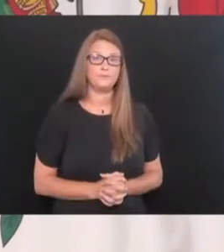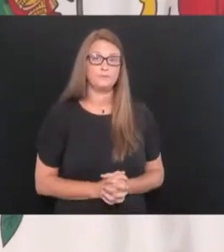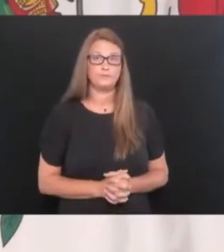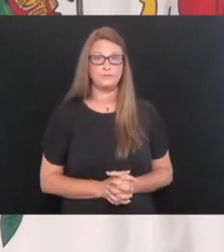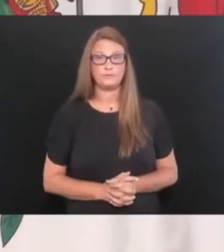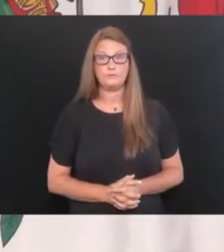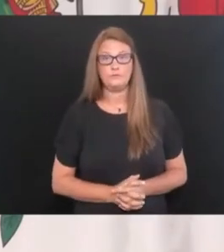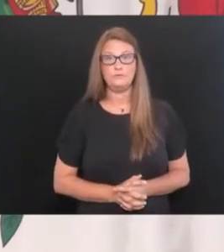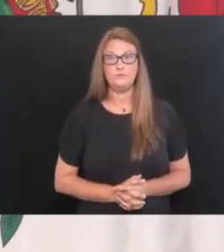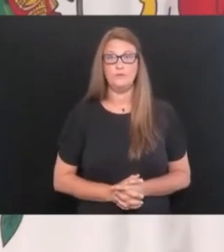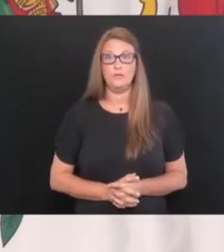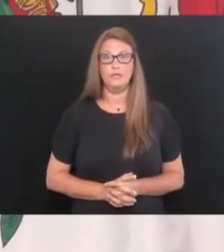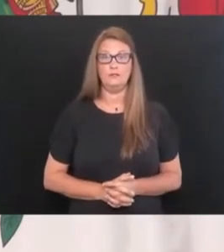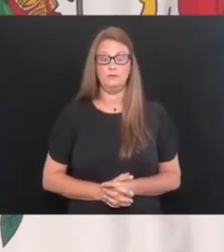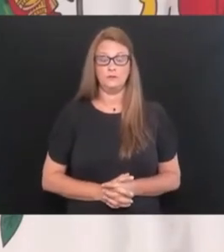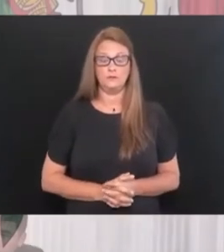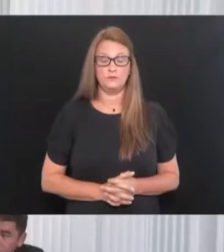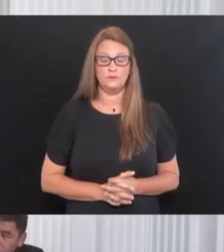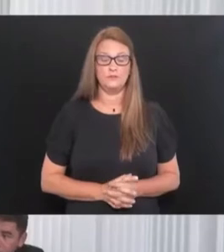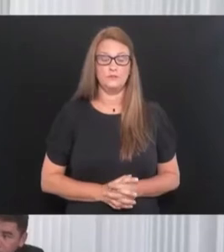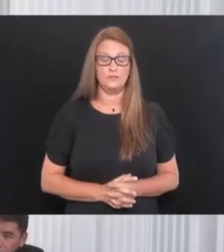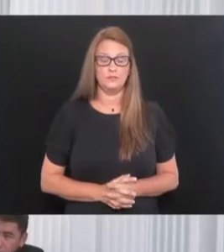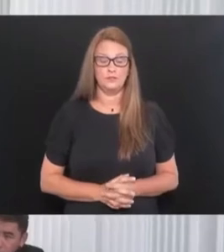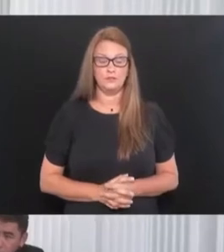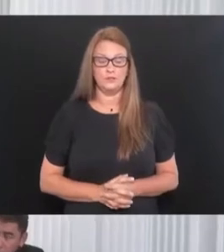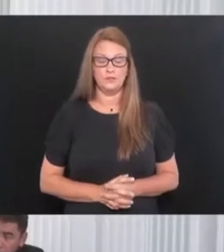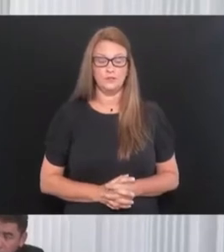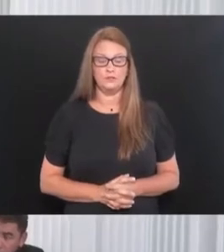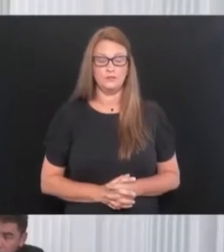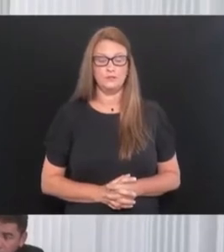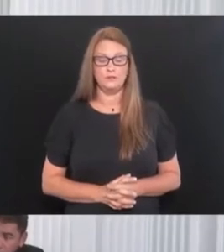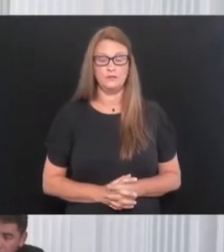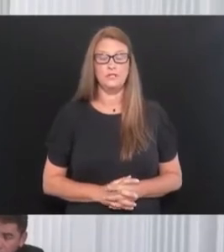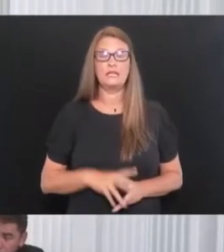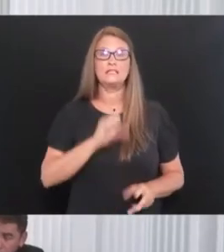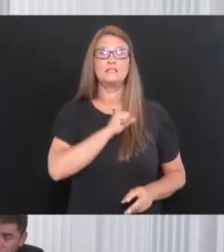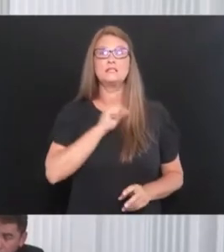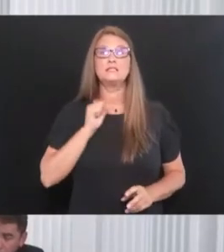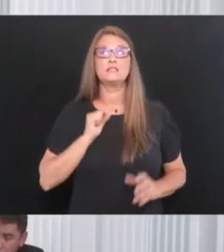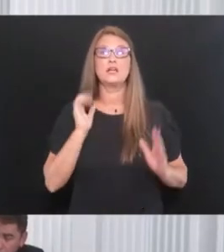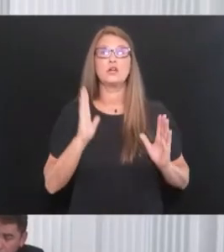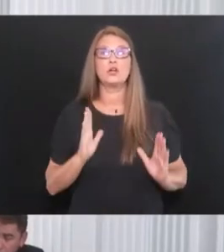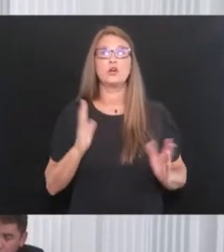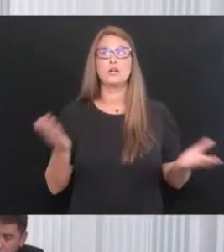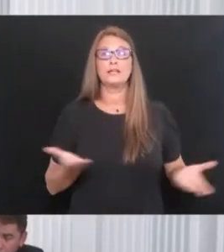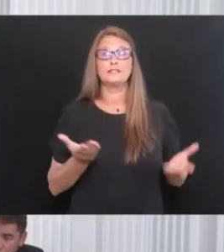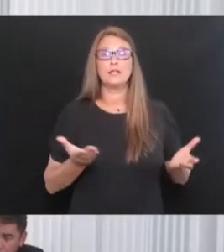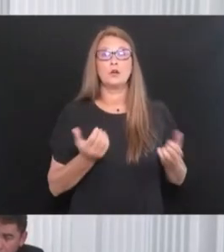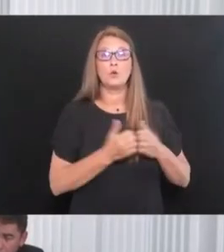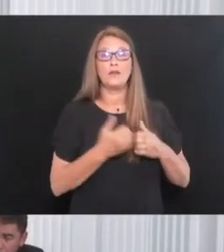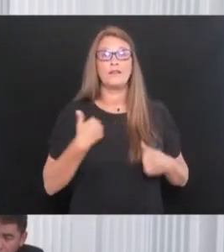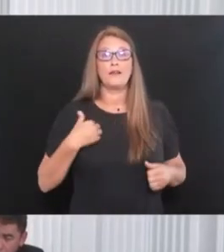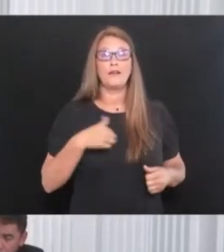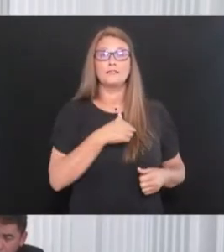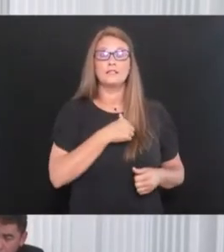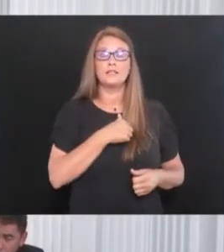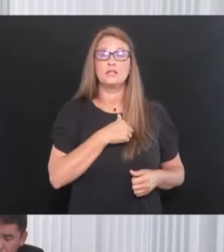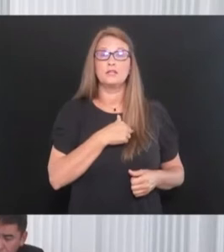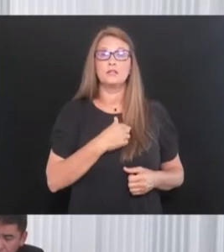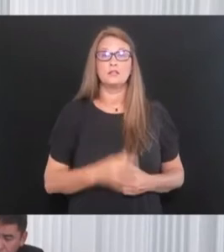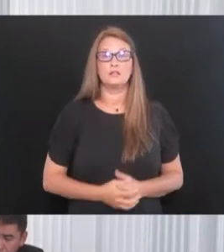Senator Kotubo, you know, who's right here with us and if you